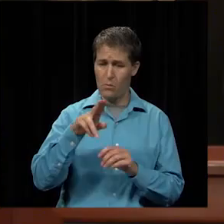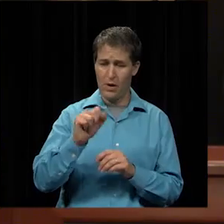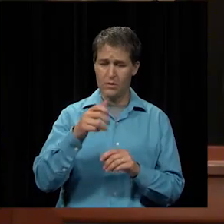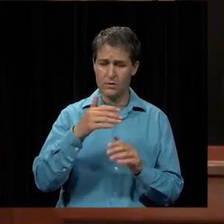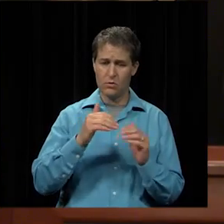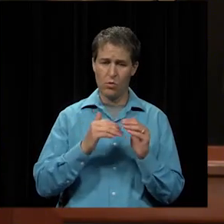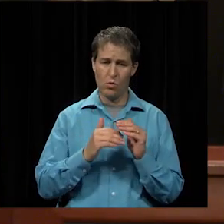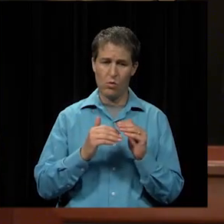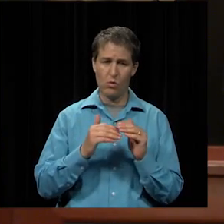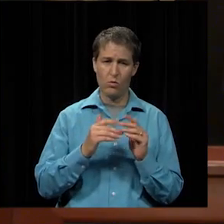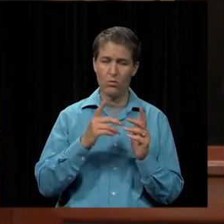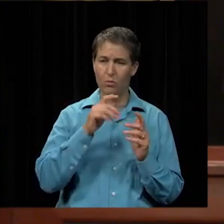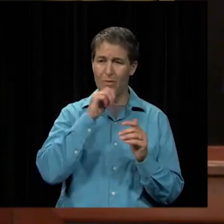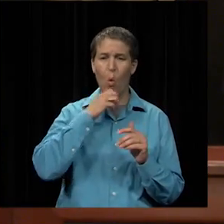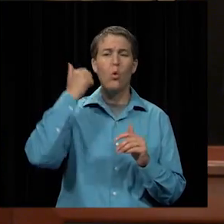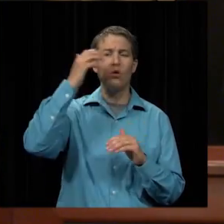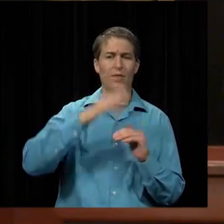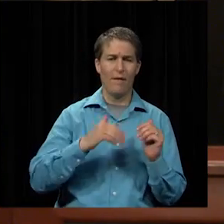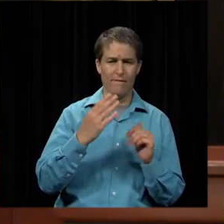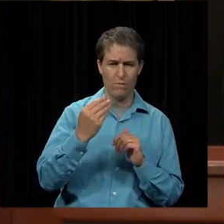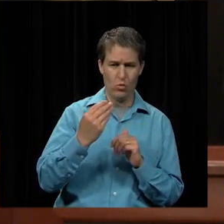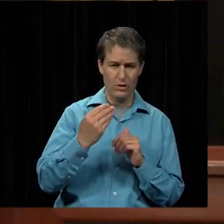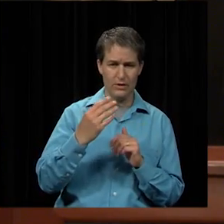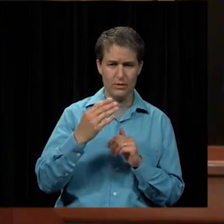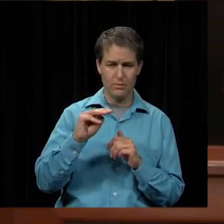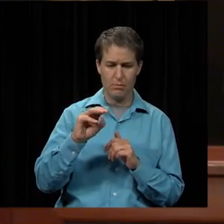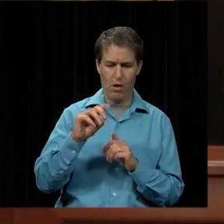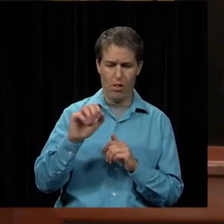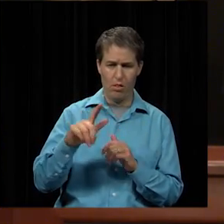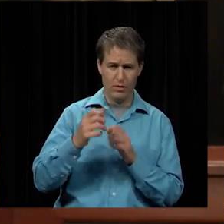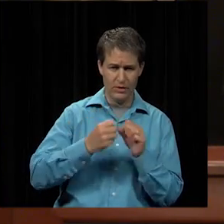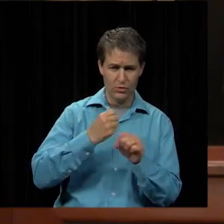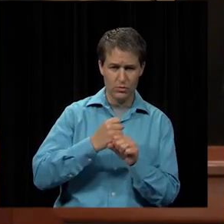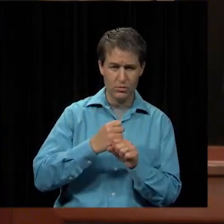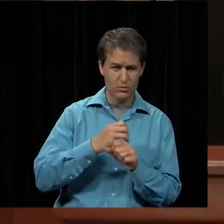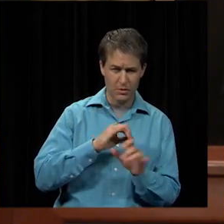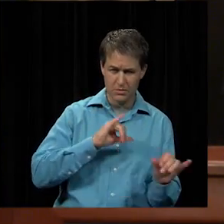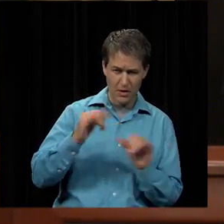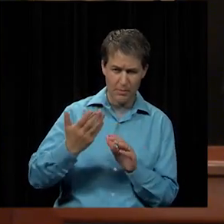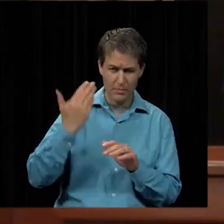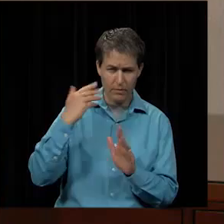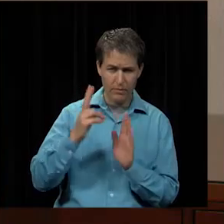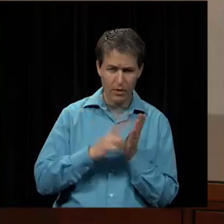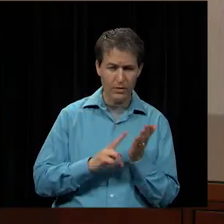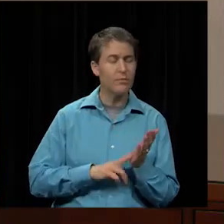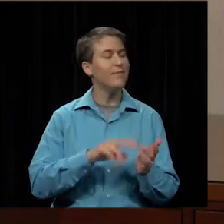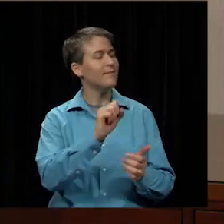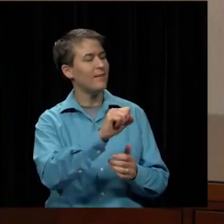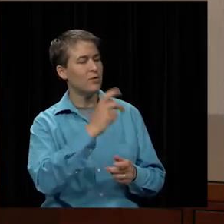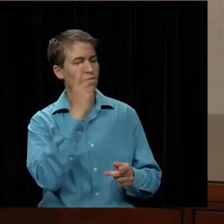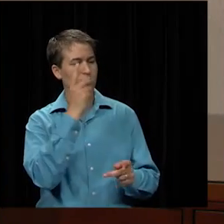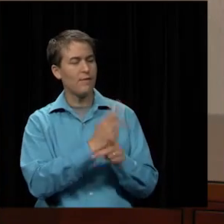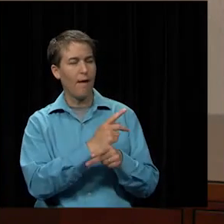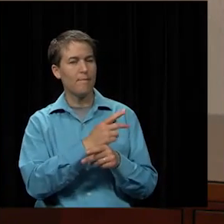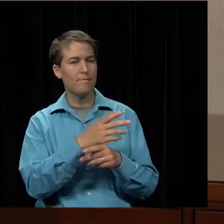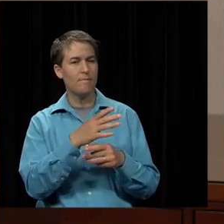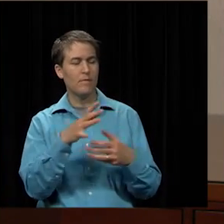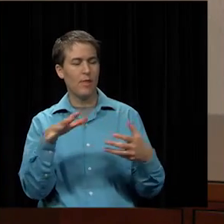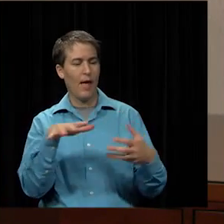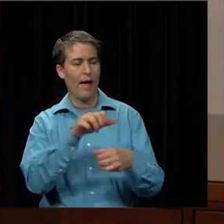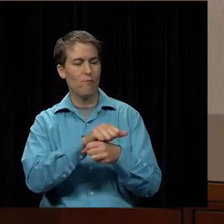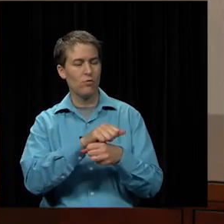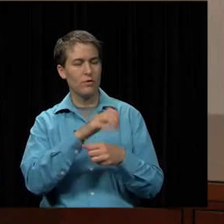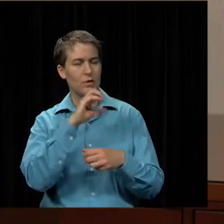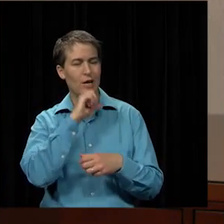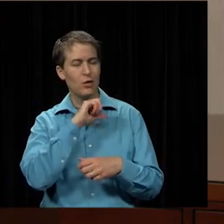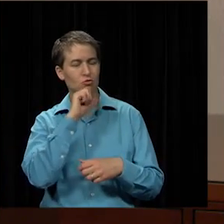14 model years of age is that what it was in the last contract it was we actually ended up keeping the average in the the average age